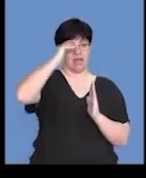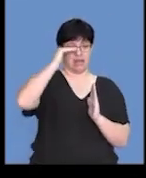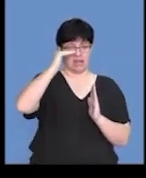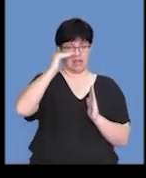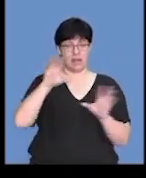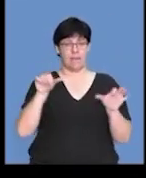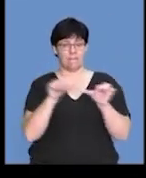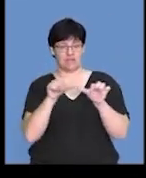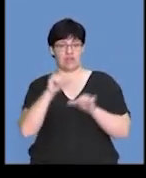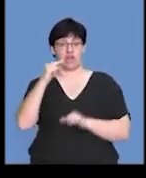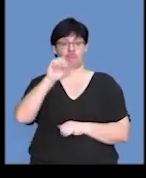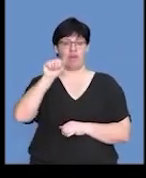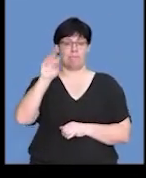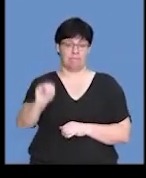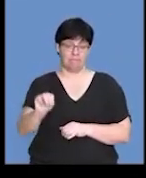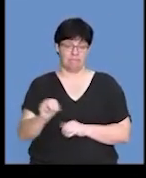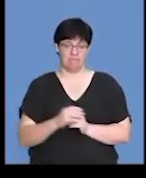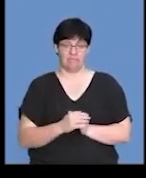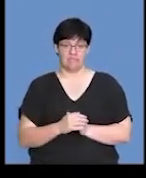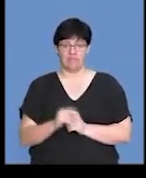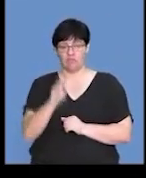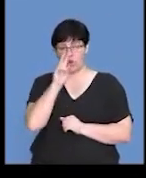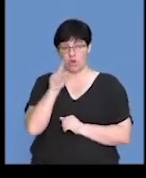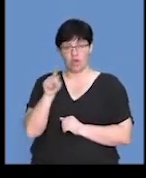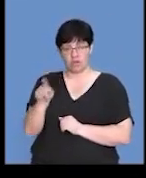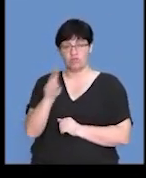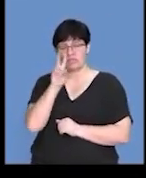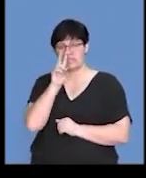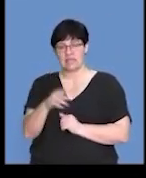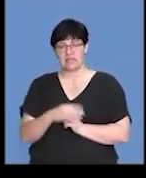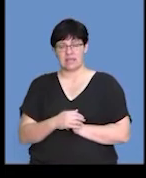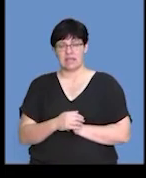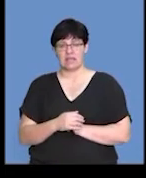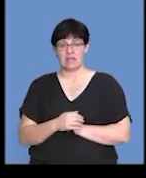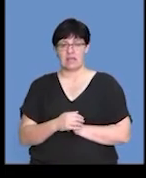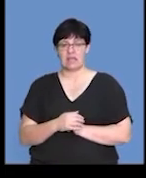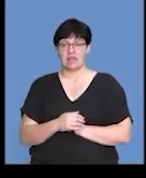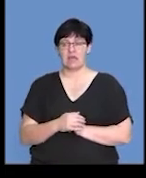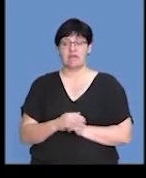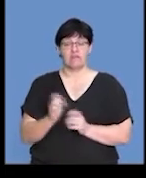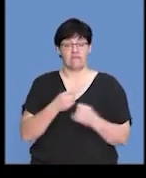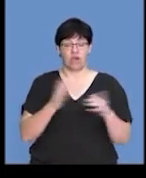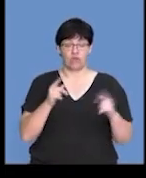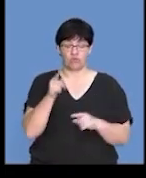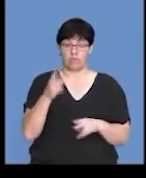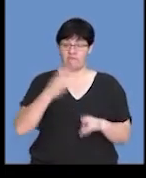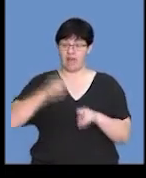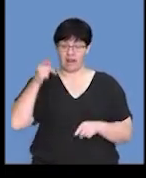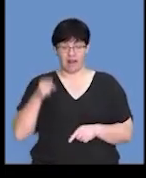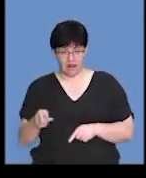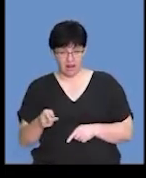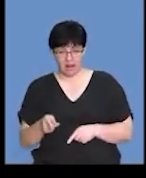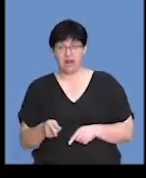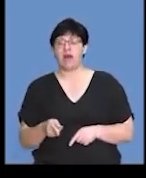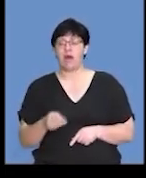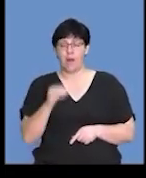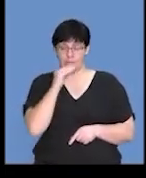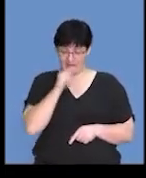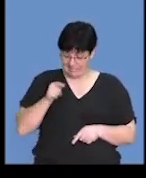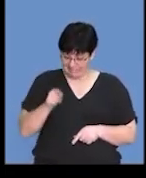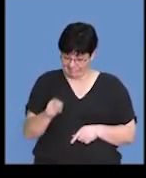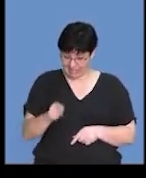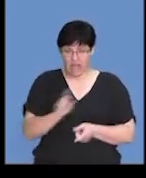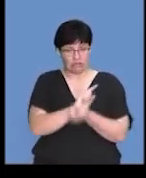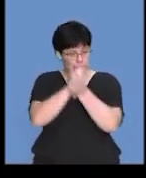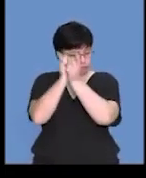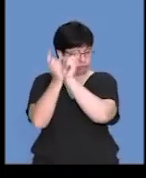measured in grams. And so, if you look at this, you can see that the initial group and the final group tend to have shown significant